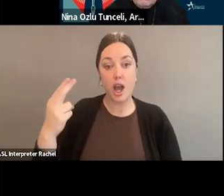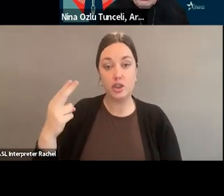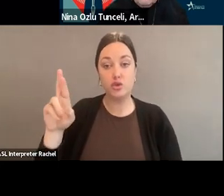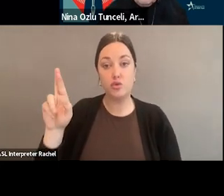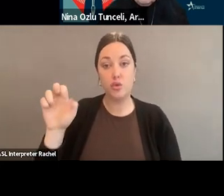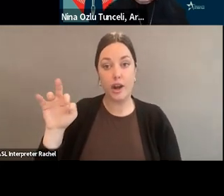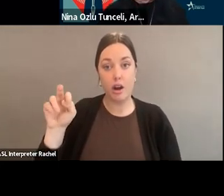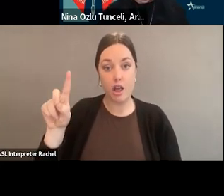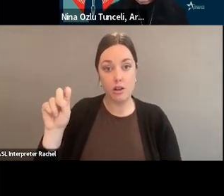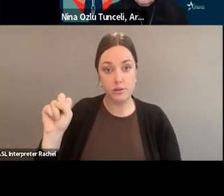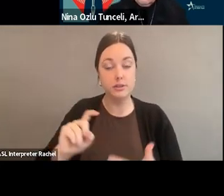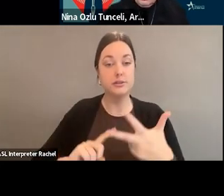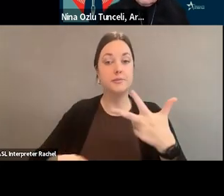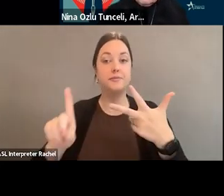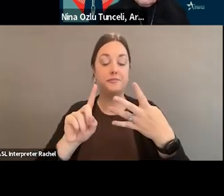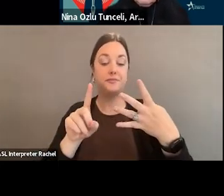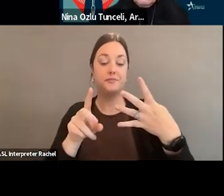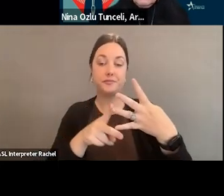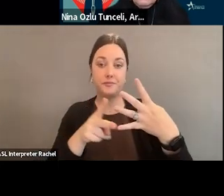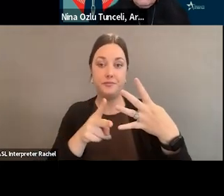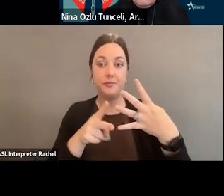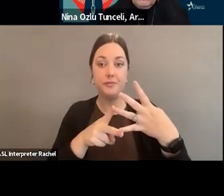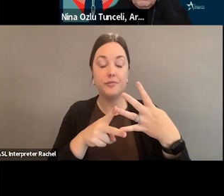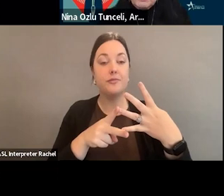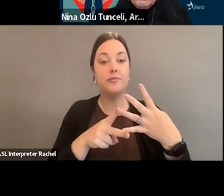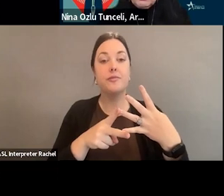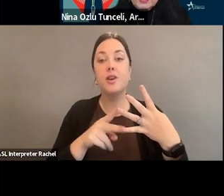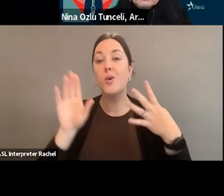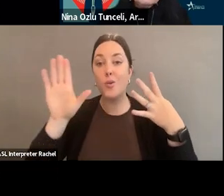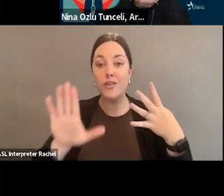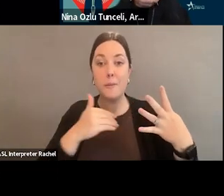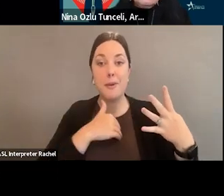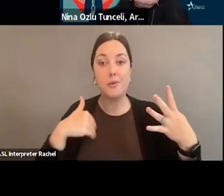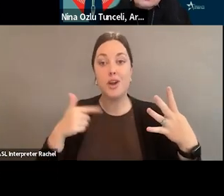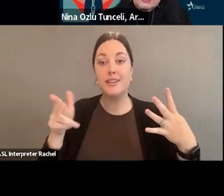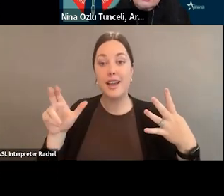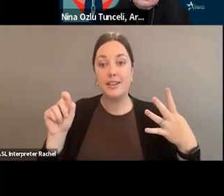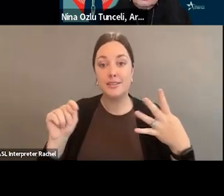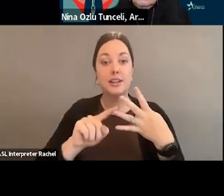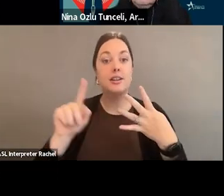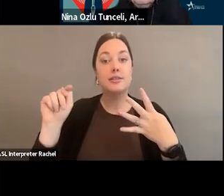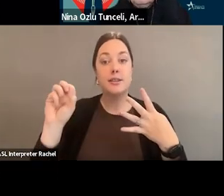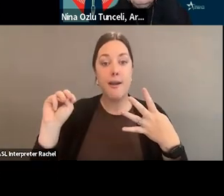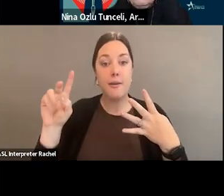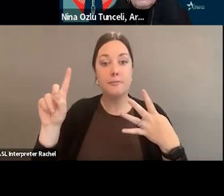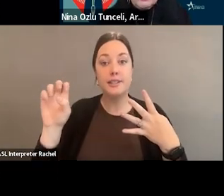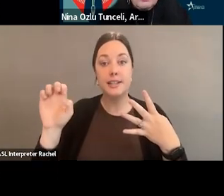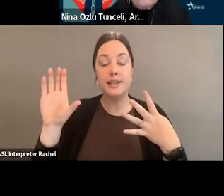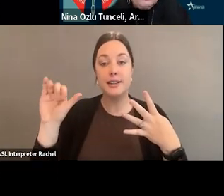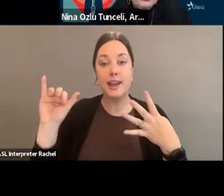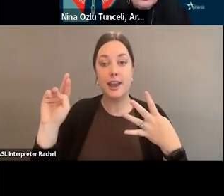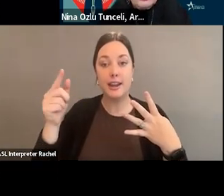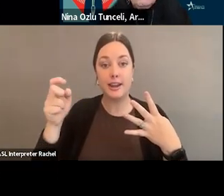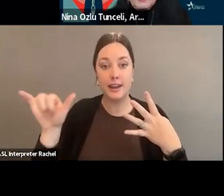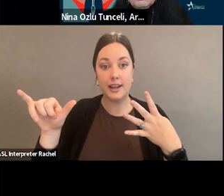Coordinator at Americans for the Arts, and then our two outside wonderful member guests, Tom DeCaney with Create